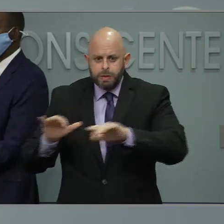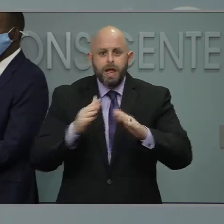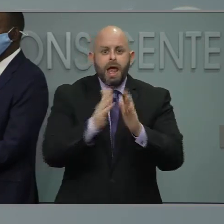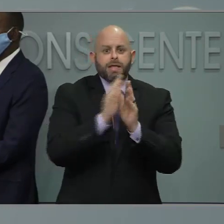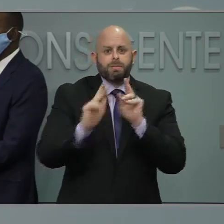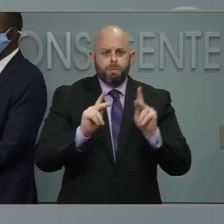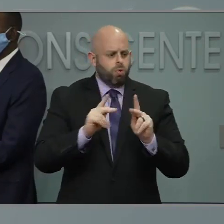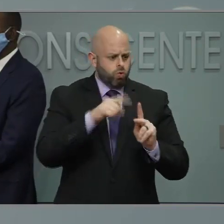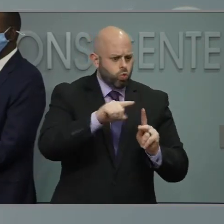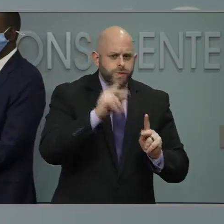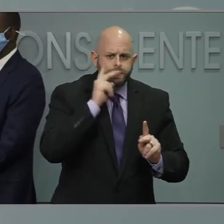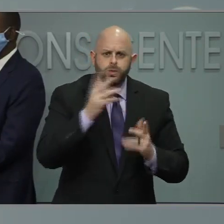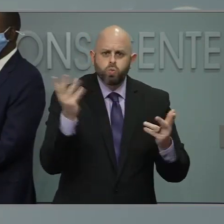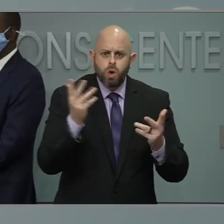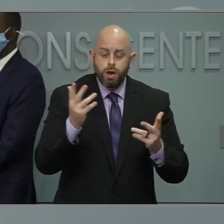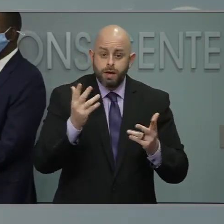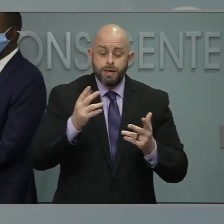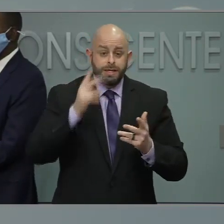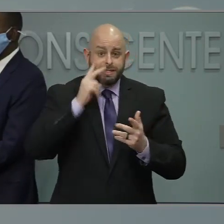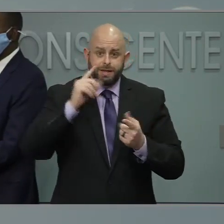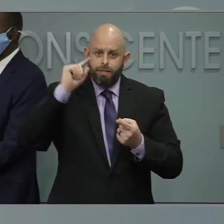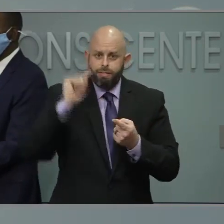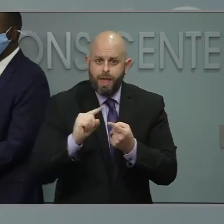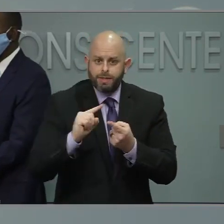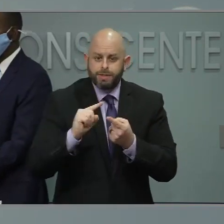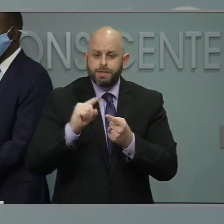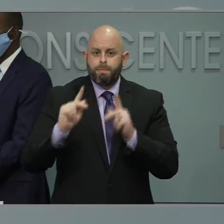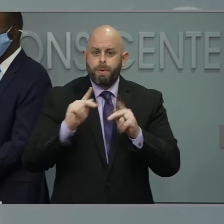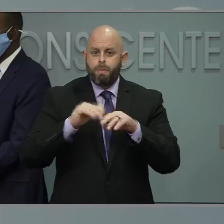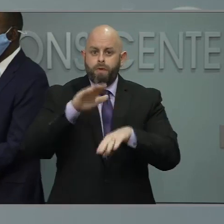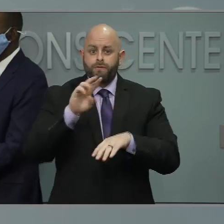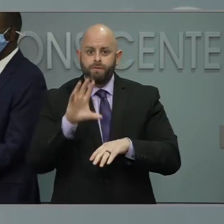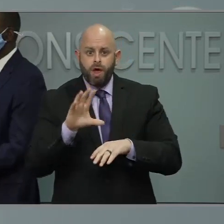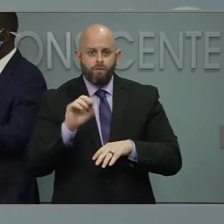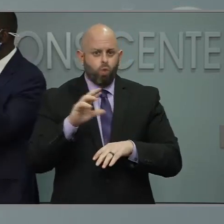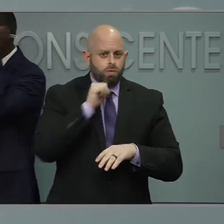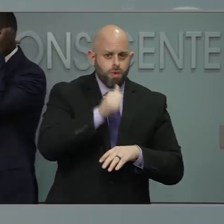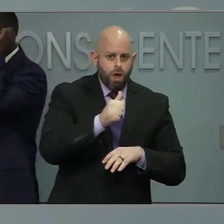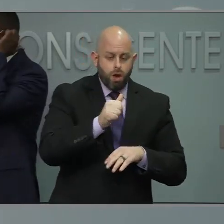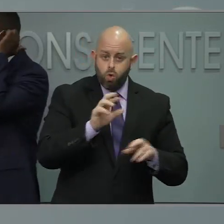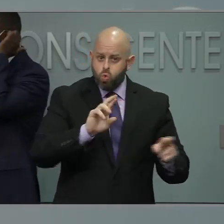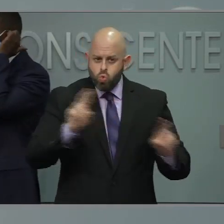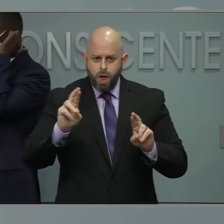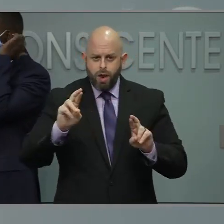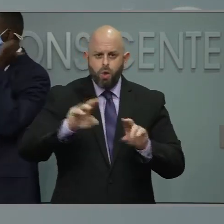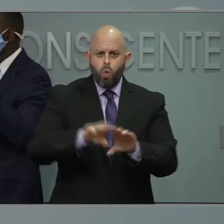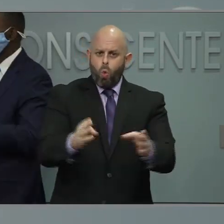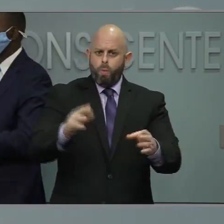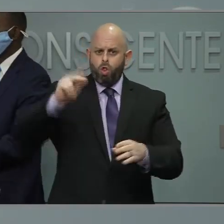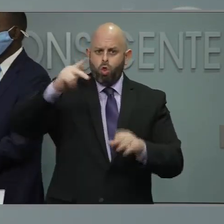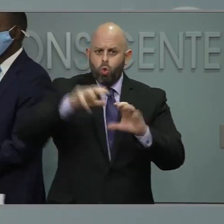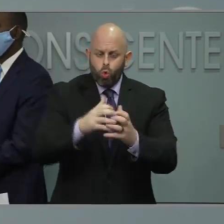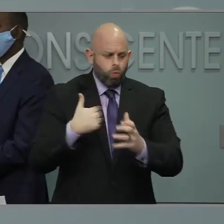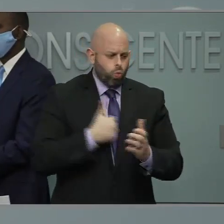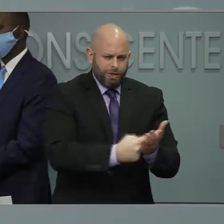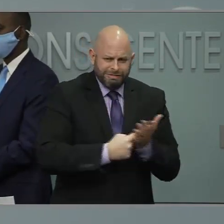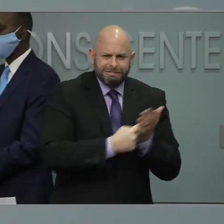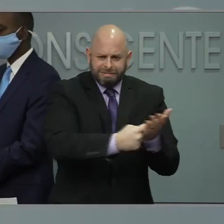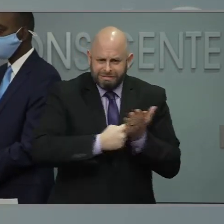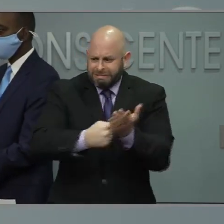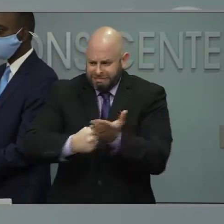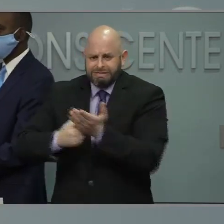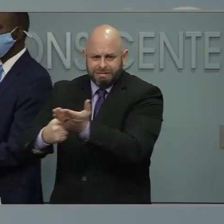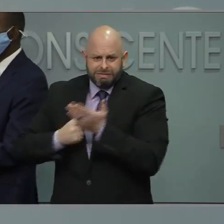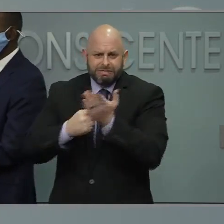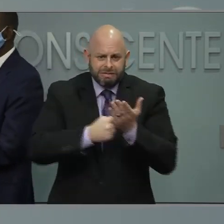And are they seeing a slowing down of demand and are they ready to move on to the next group of folks? And what we have